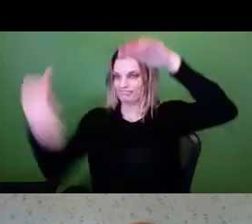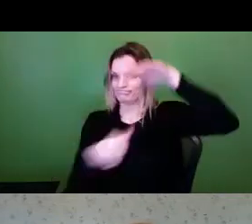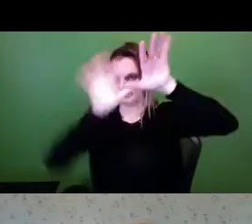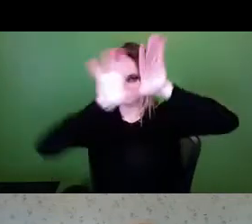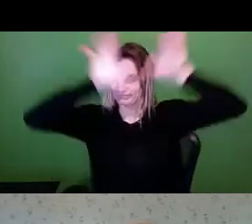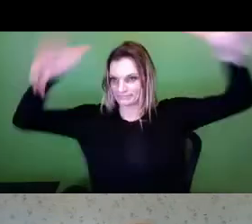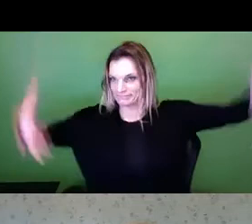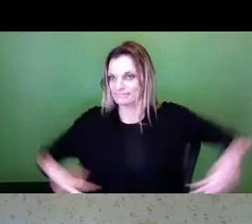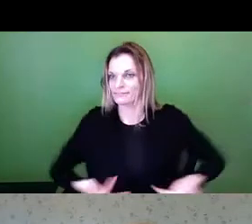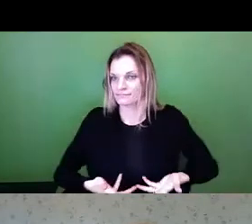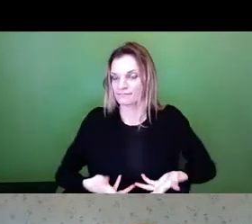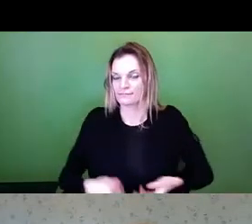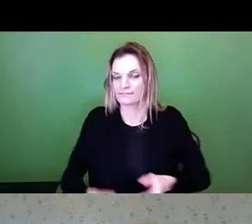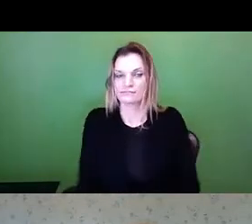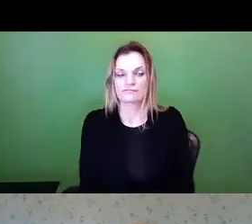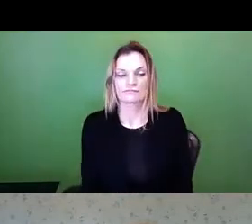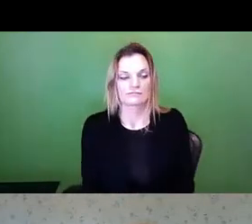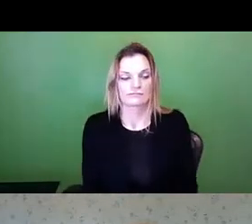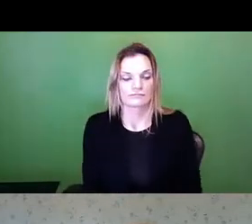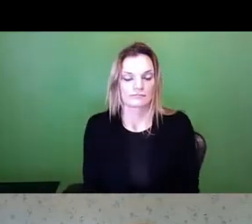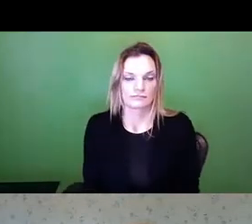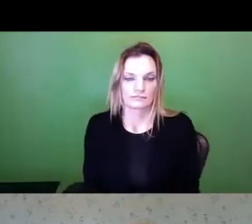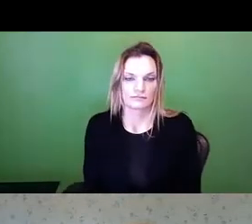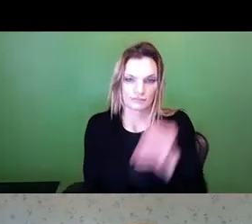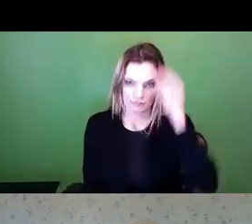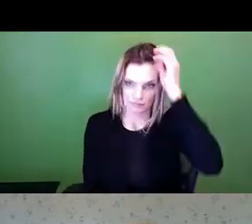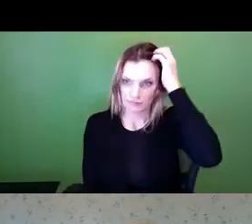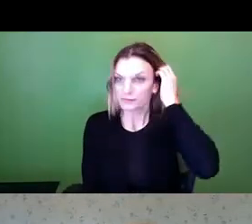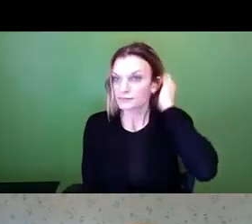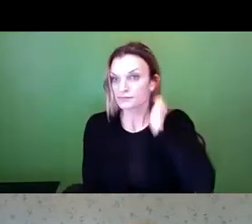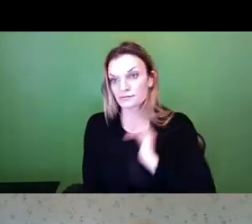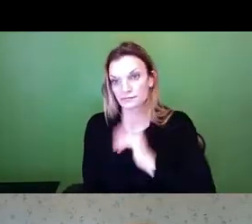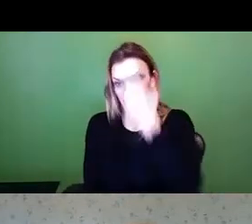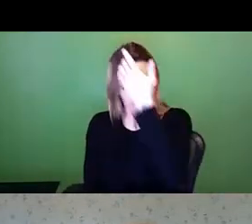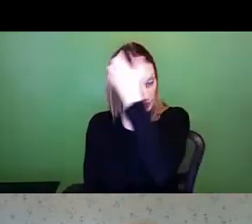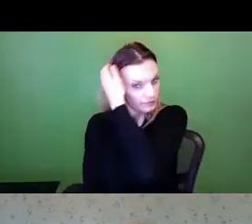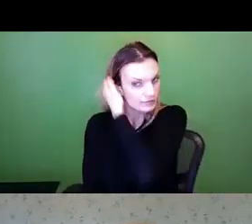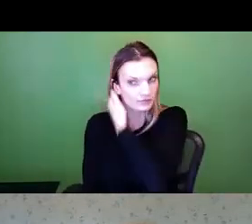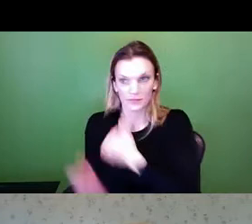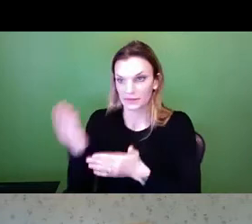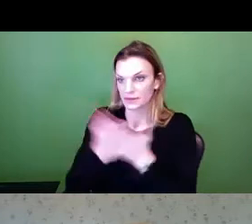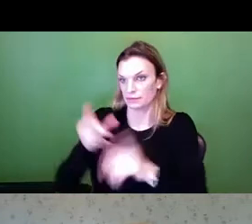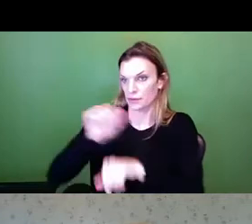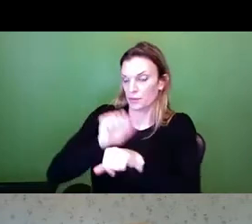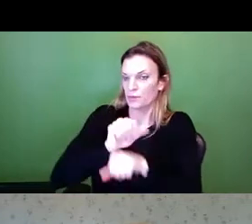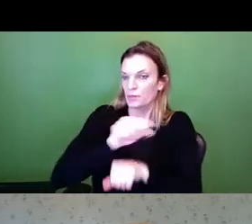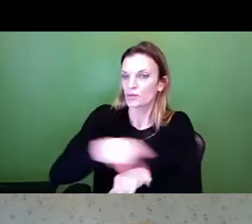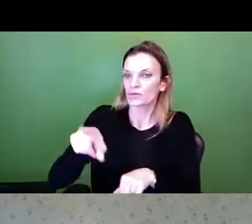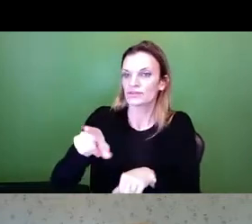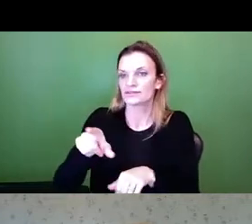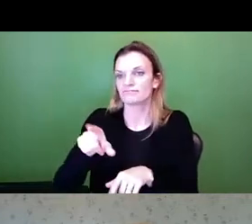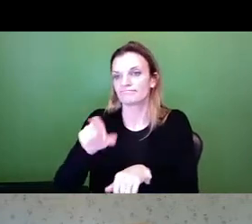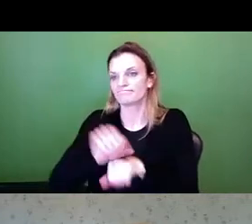I talked earlier about the employees that go out into the field, whether it be the Consultation Services Division